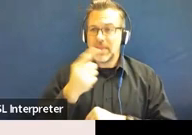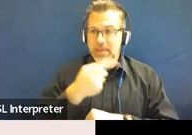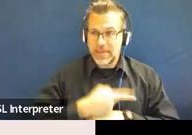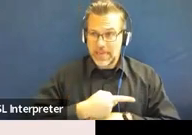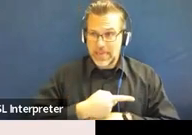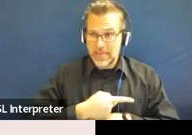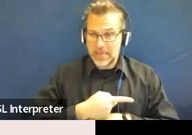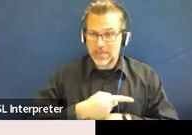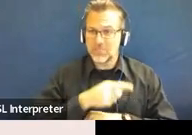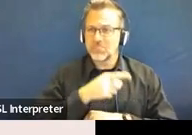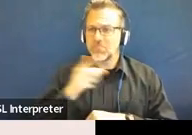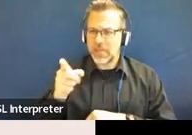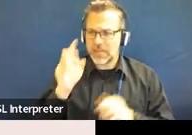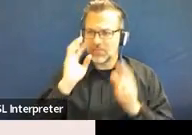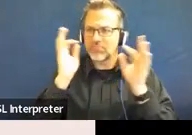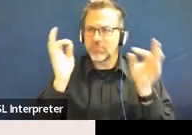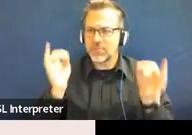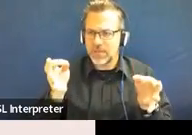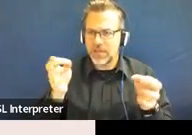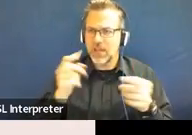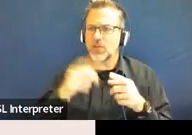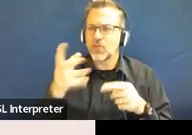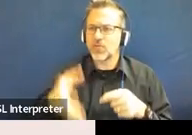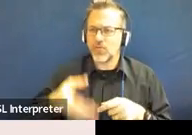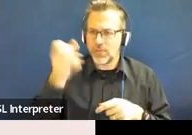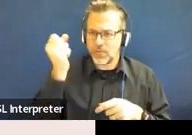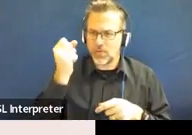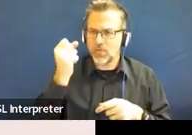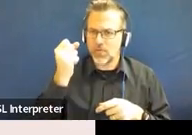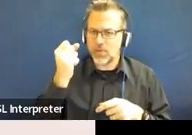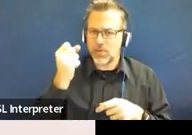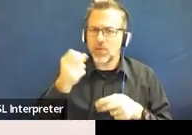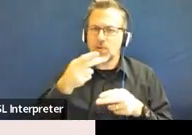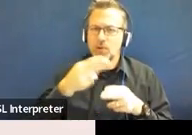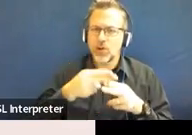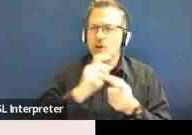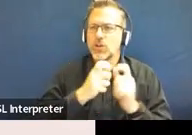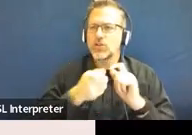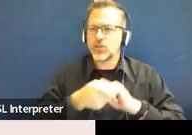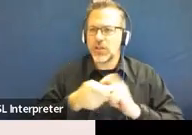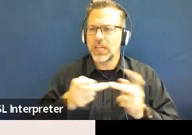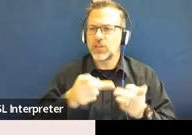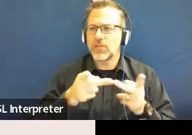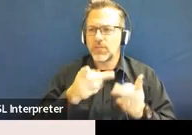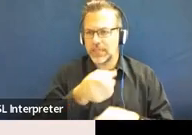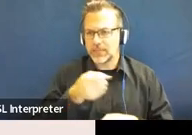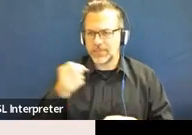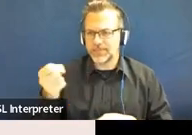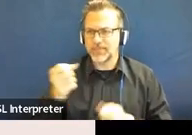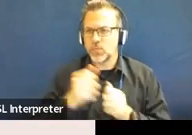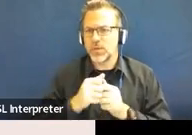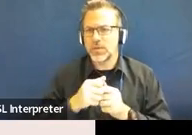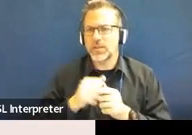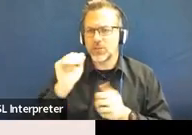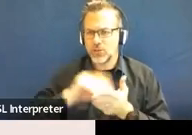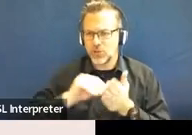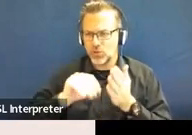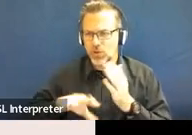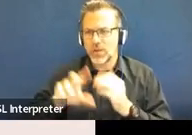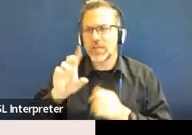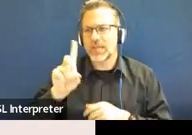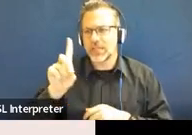is made to make a removal that constitutes a change of placement for the child with a disability, the SA, you